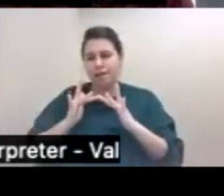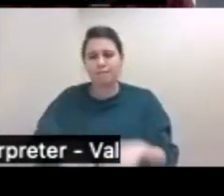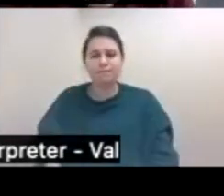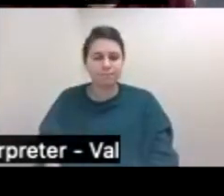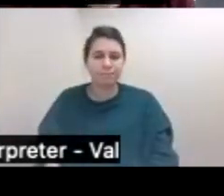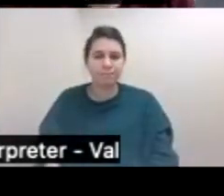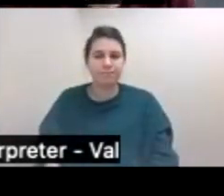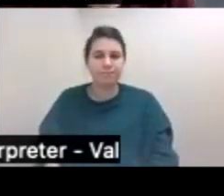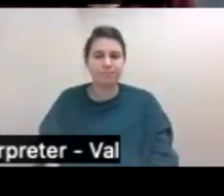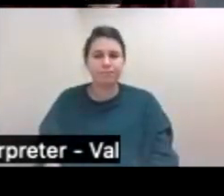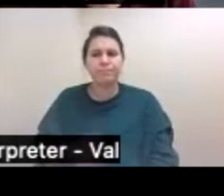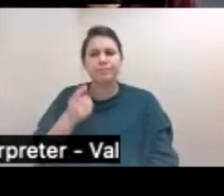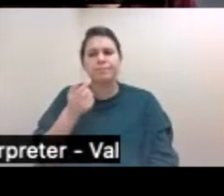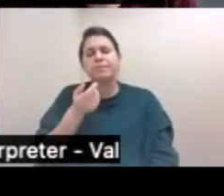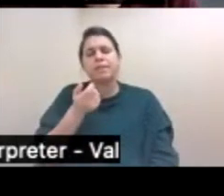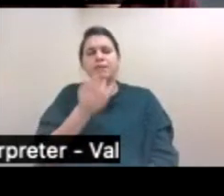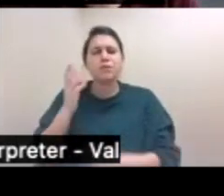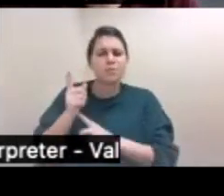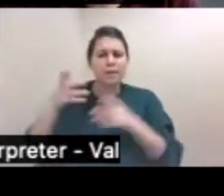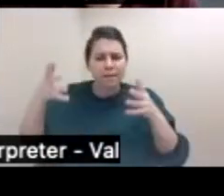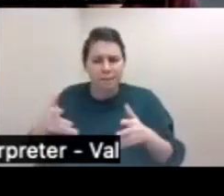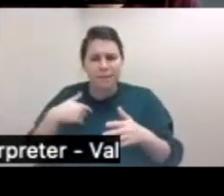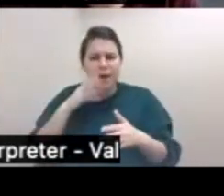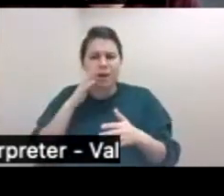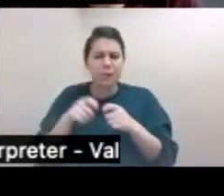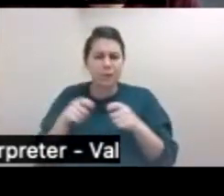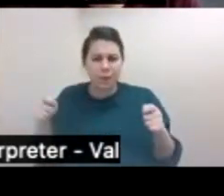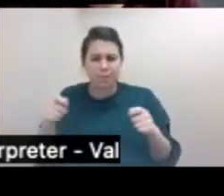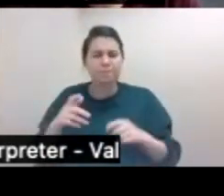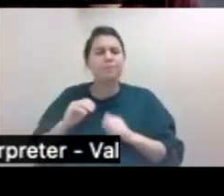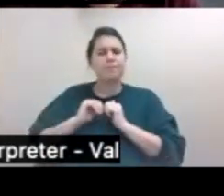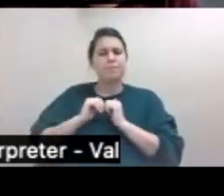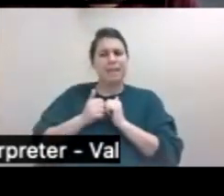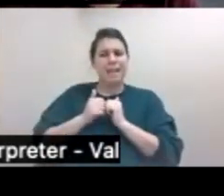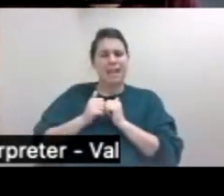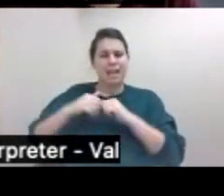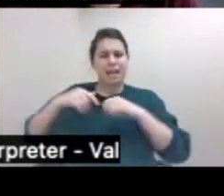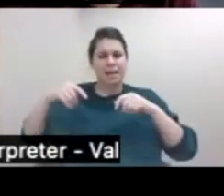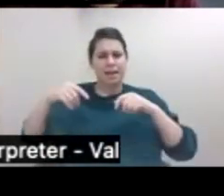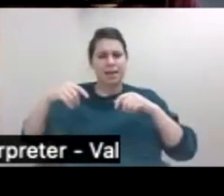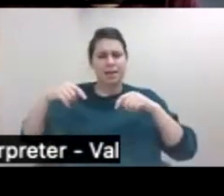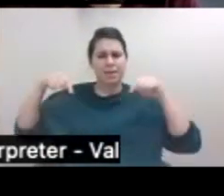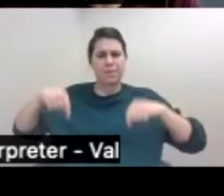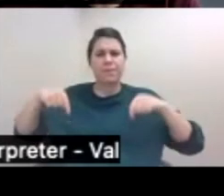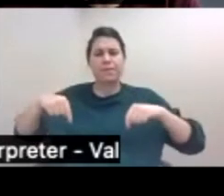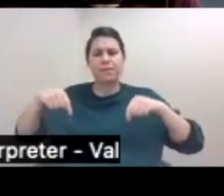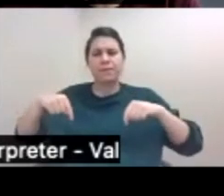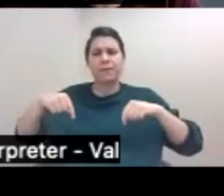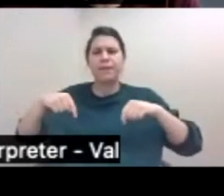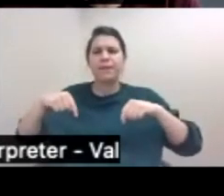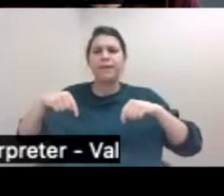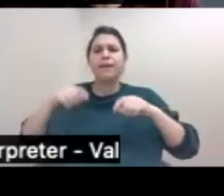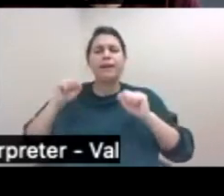close in the final minutes with the ways in which our US base work can have very important